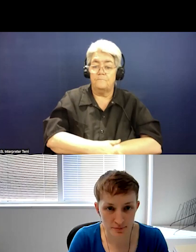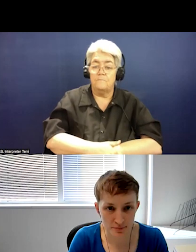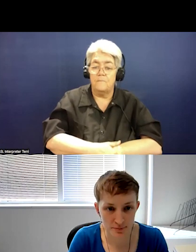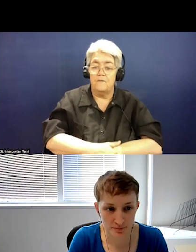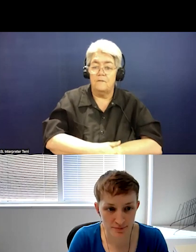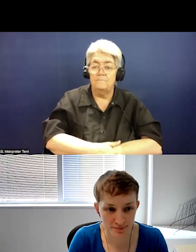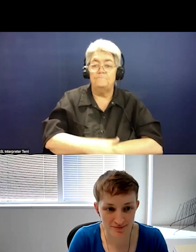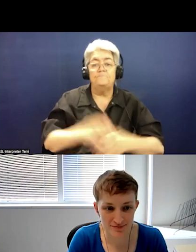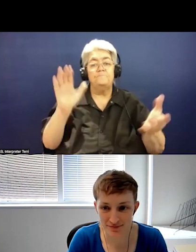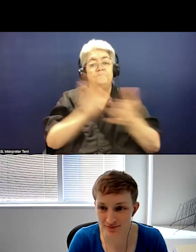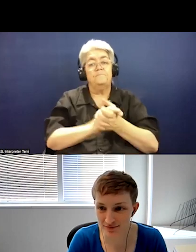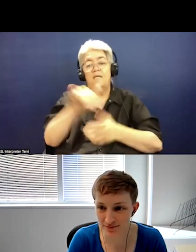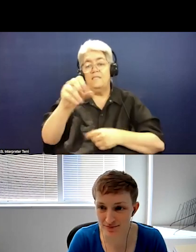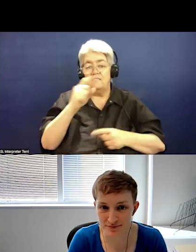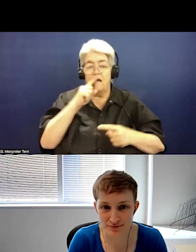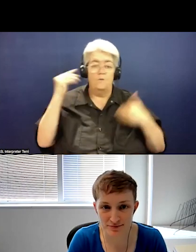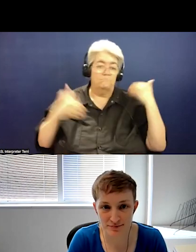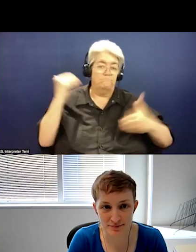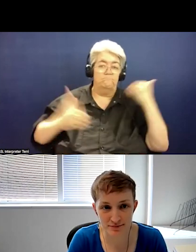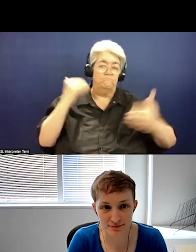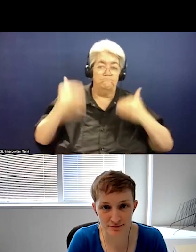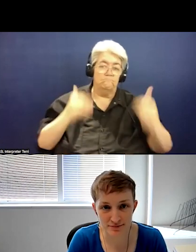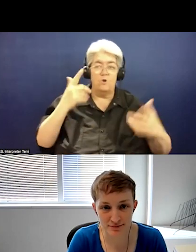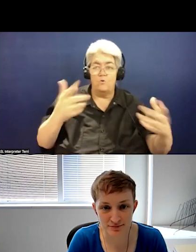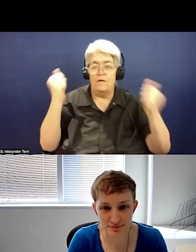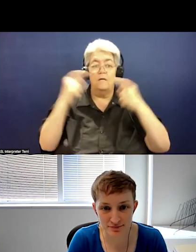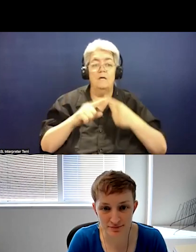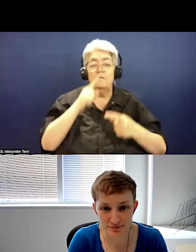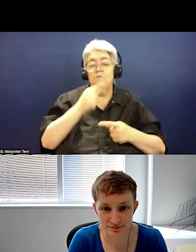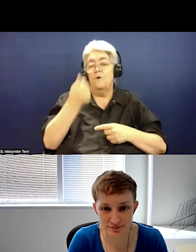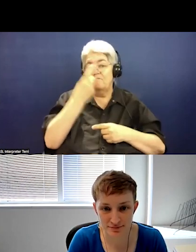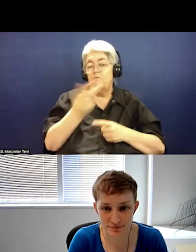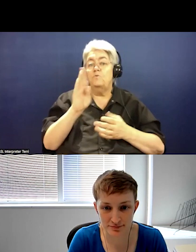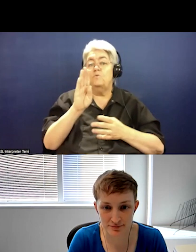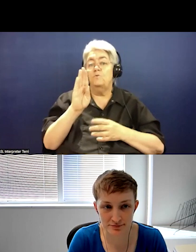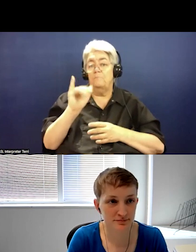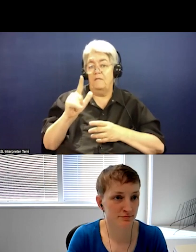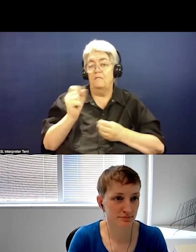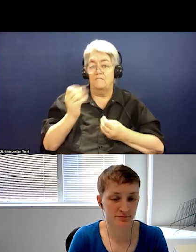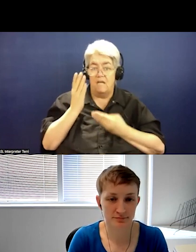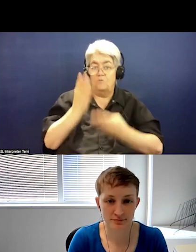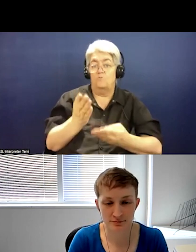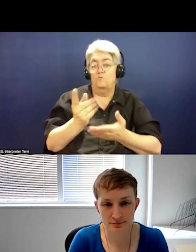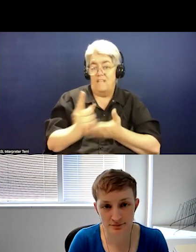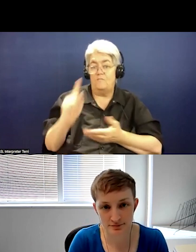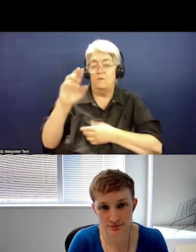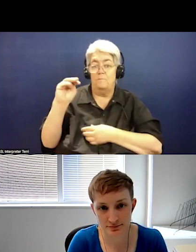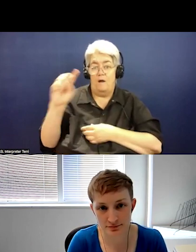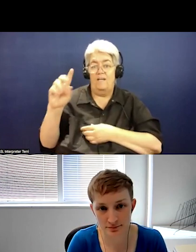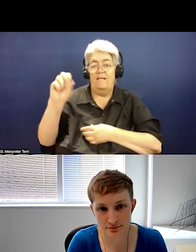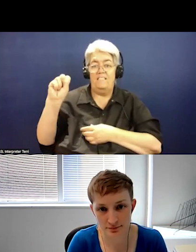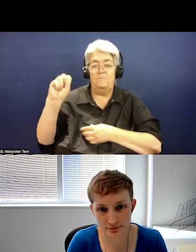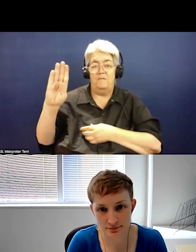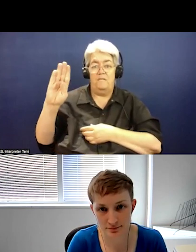You certainly can. Um, I will run through these very quickly. Um, so we had a couple of bills introduced last week. Um, so in Maryland SB three,